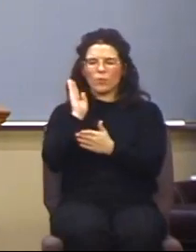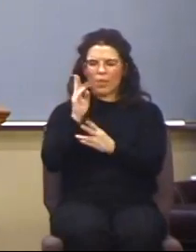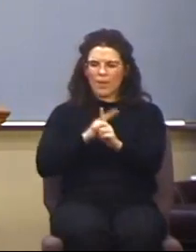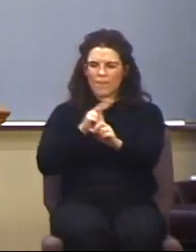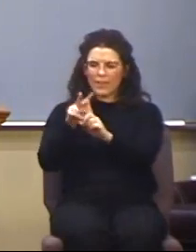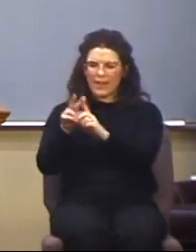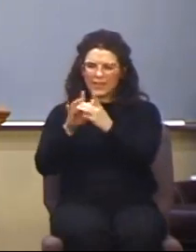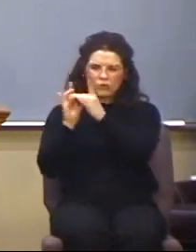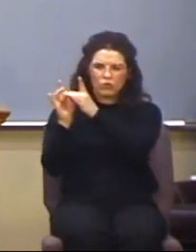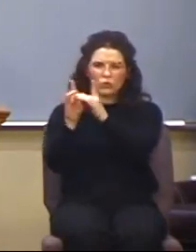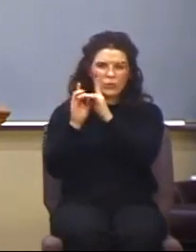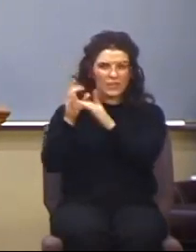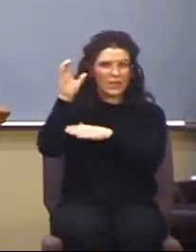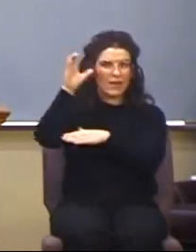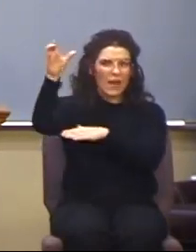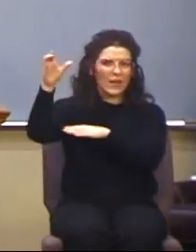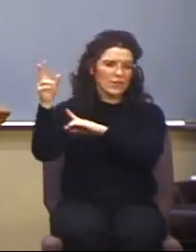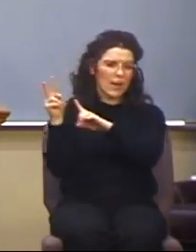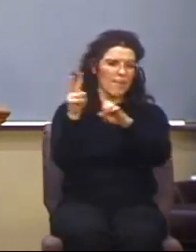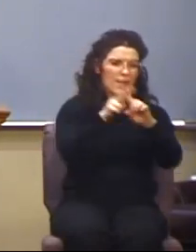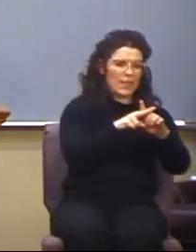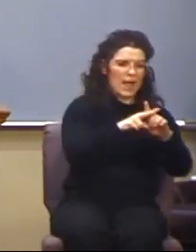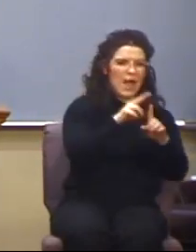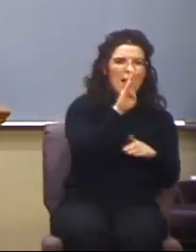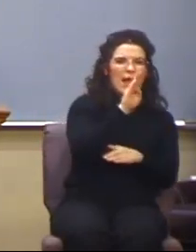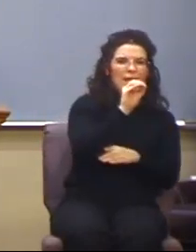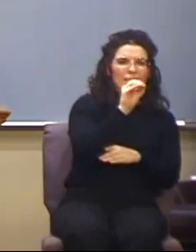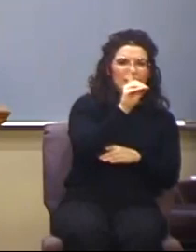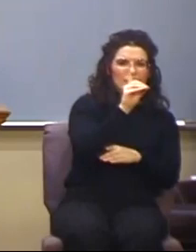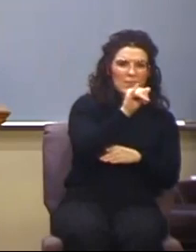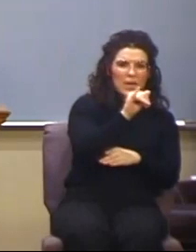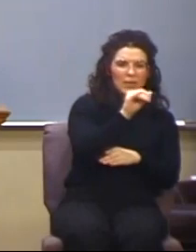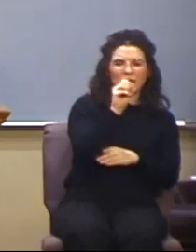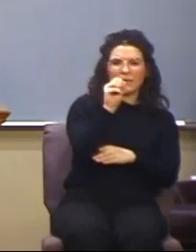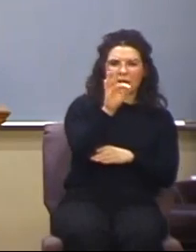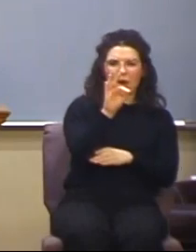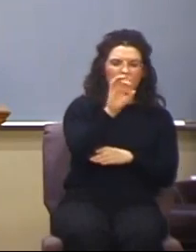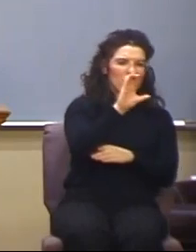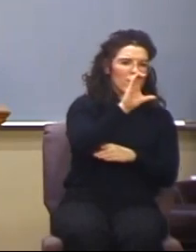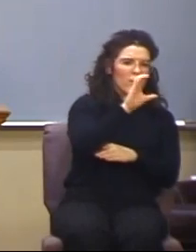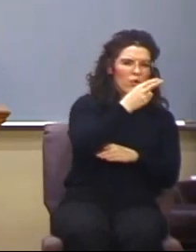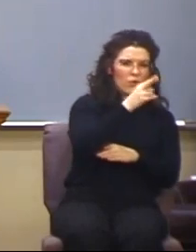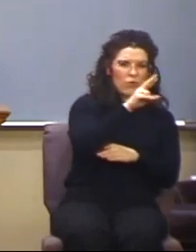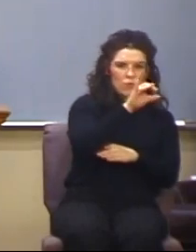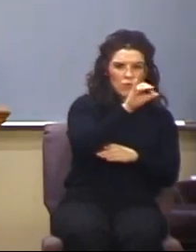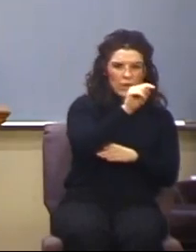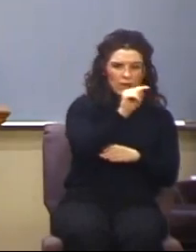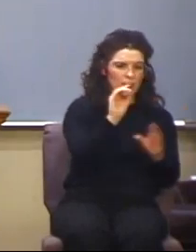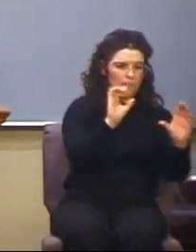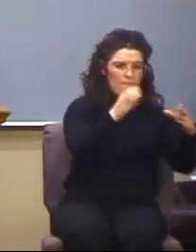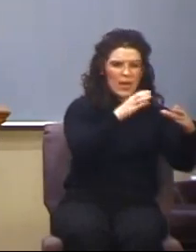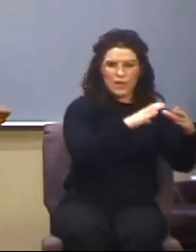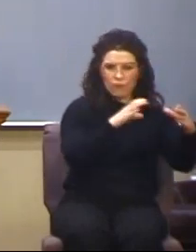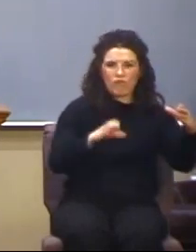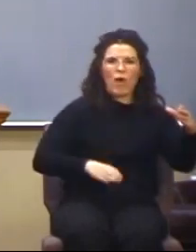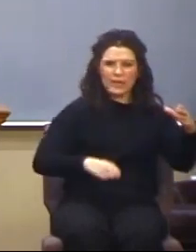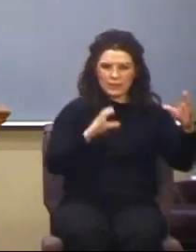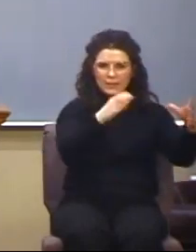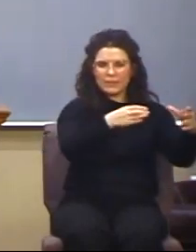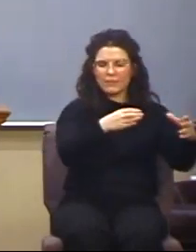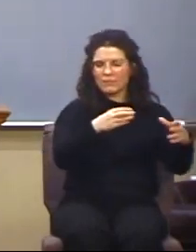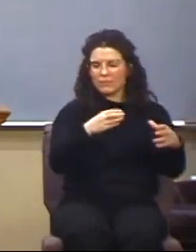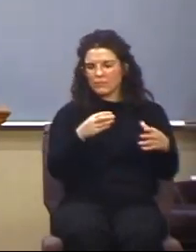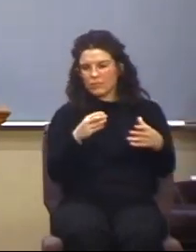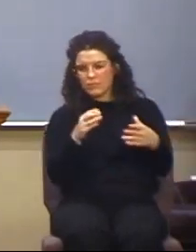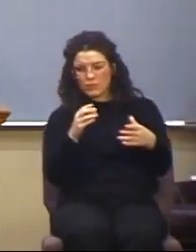Christ. So in other words, is what is happening at Corinth resulting in unity, or is it